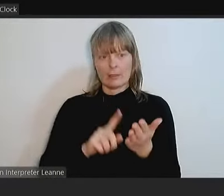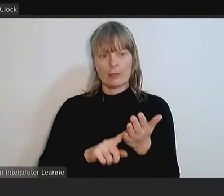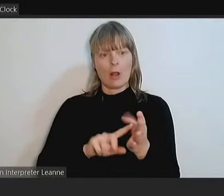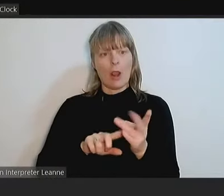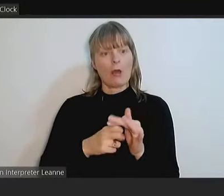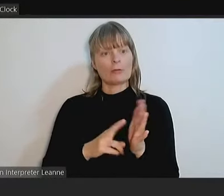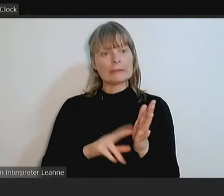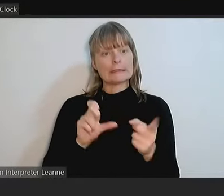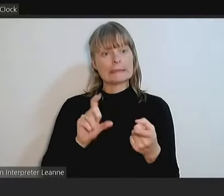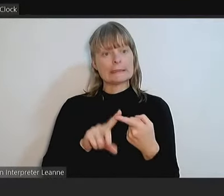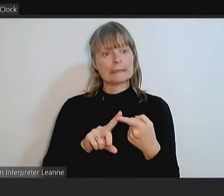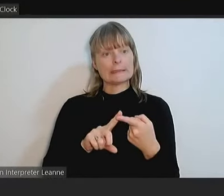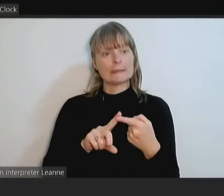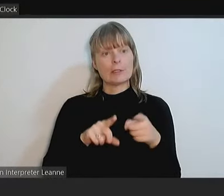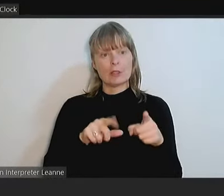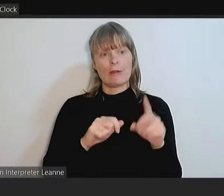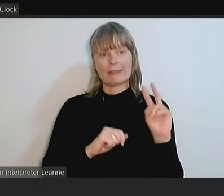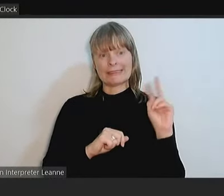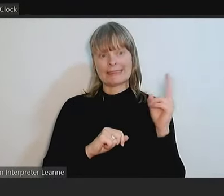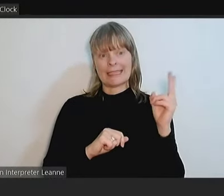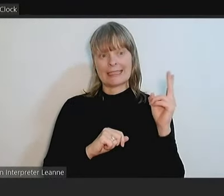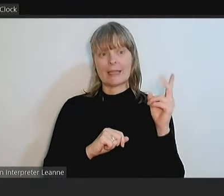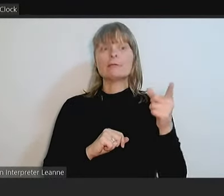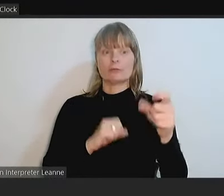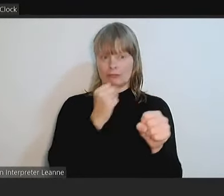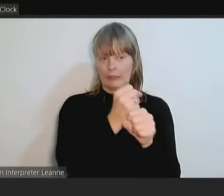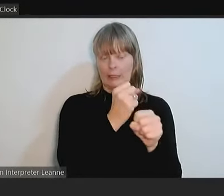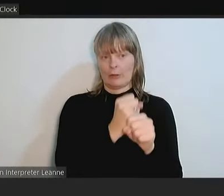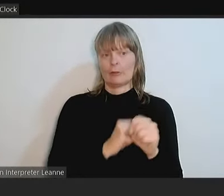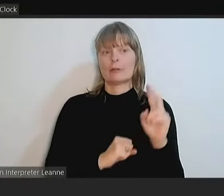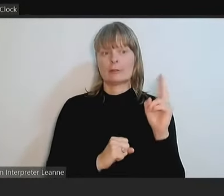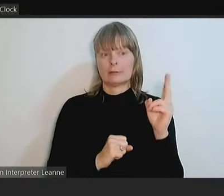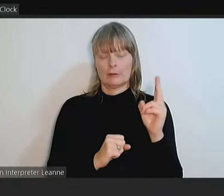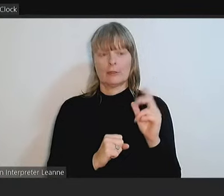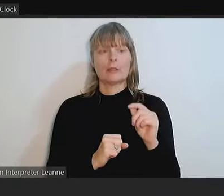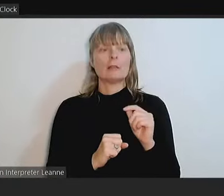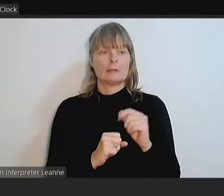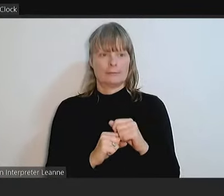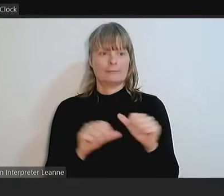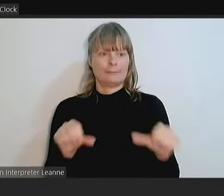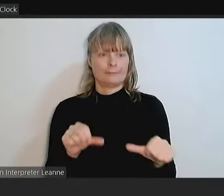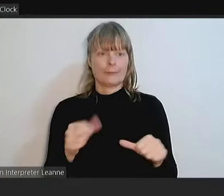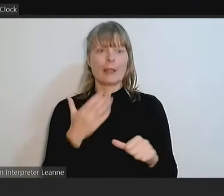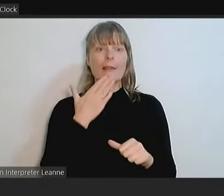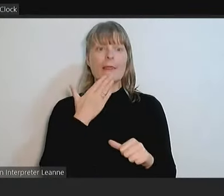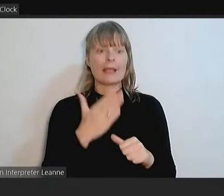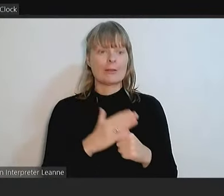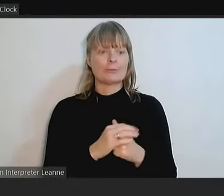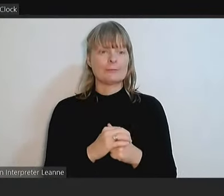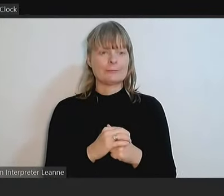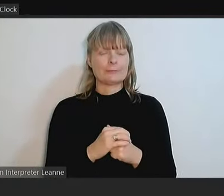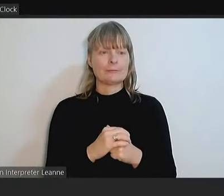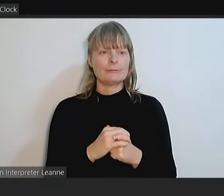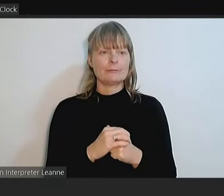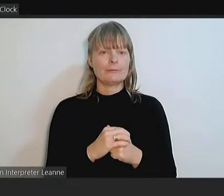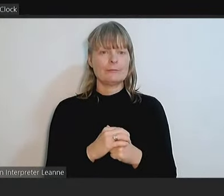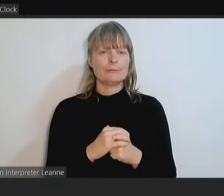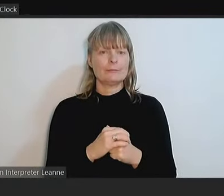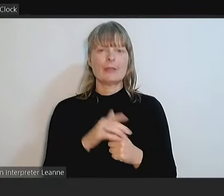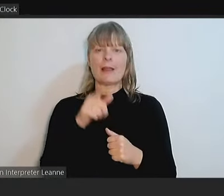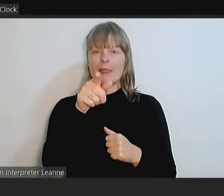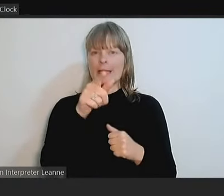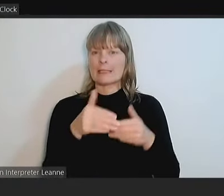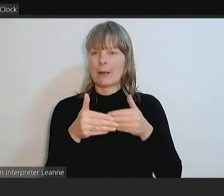Councillor Greco? Councillor Lawrence. Yes, thank you, Mayor Williams. This amendment